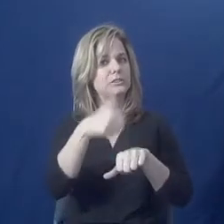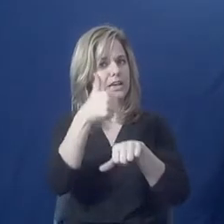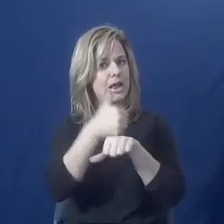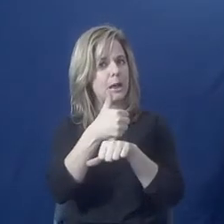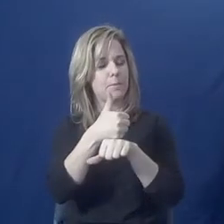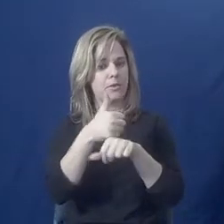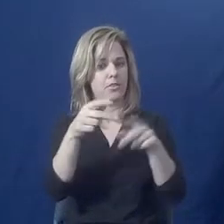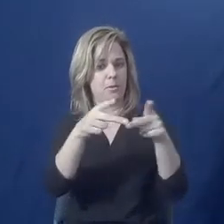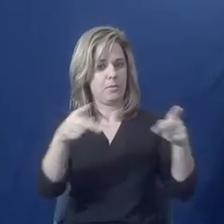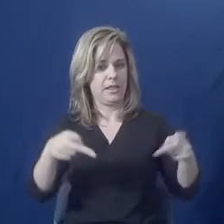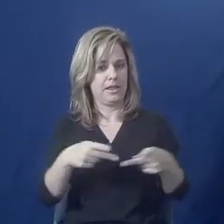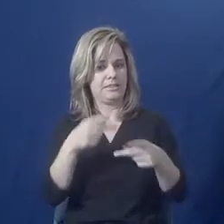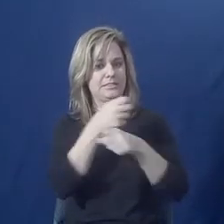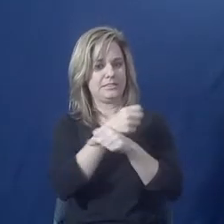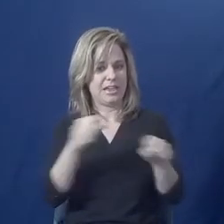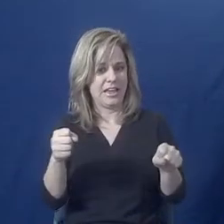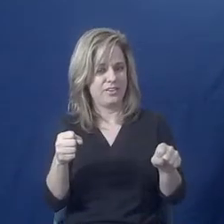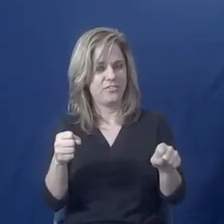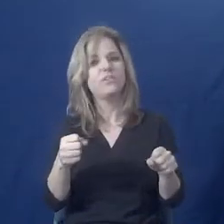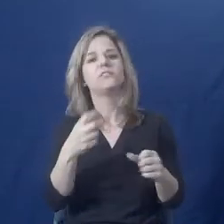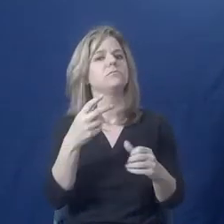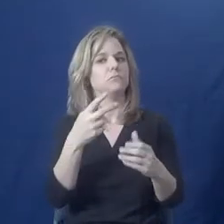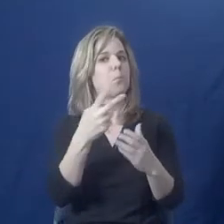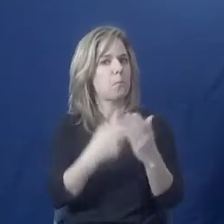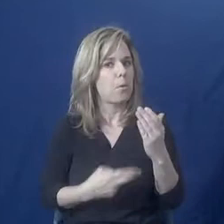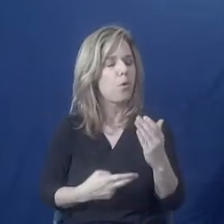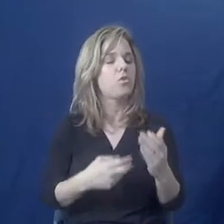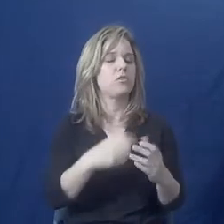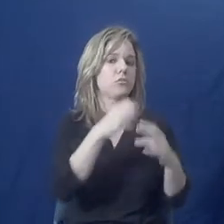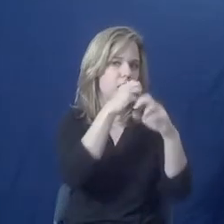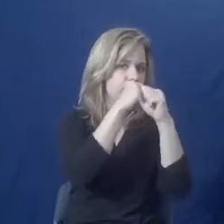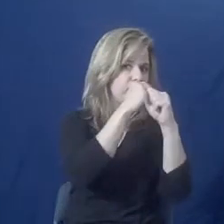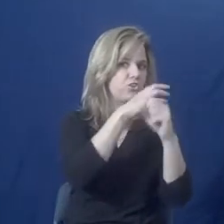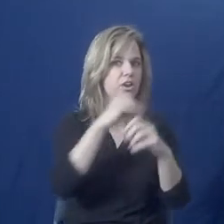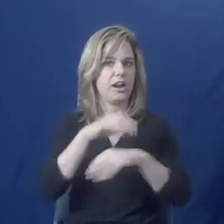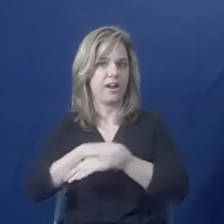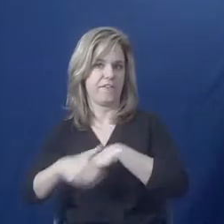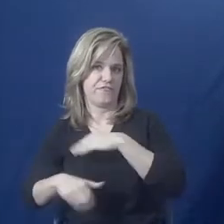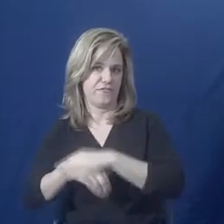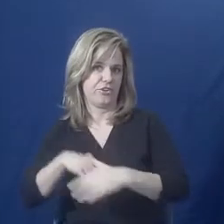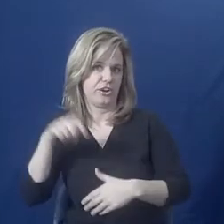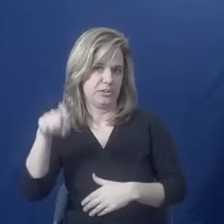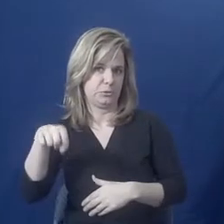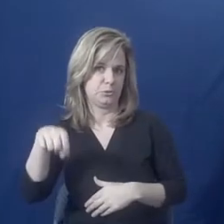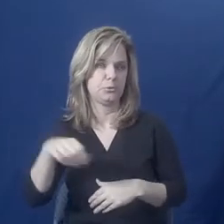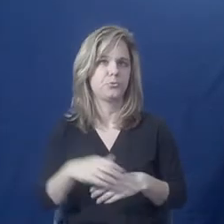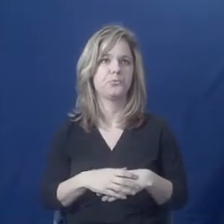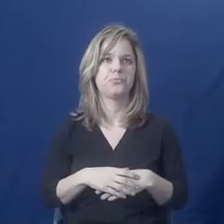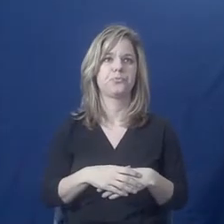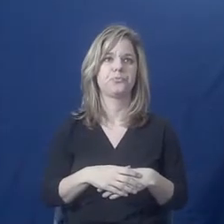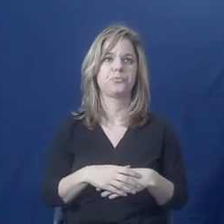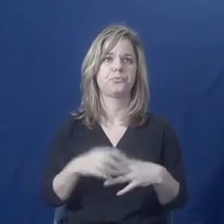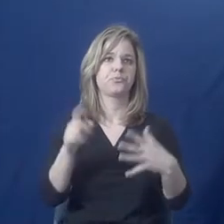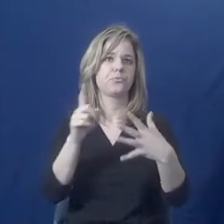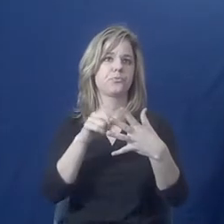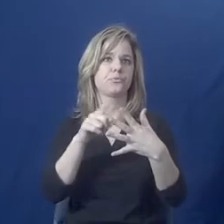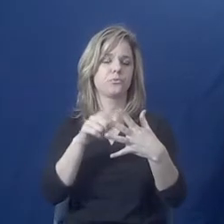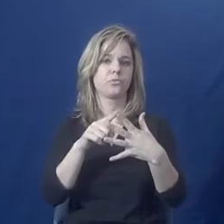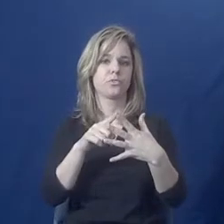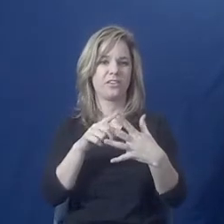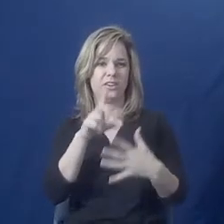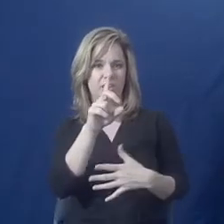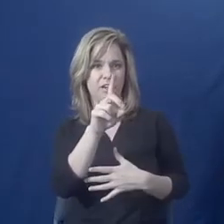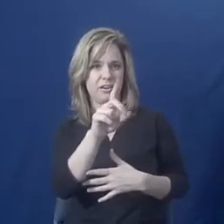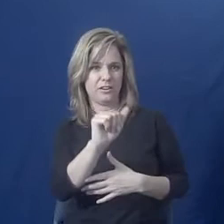confidentiality wise and just comfort wise. It's important not to make assumptions about